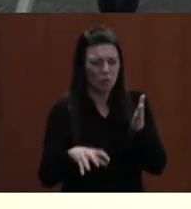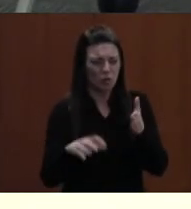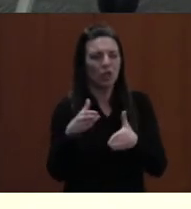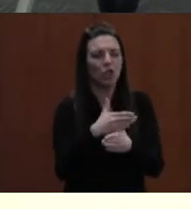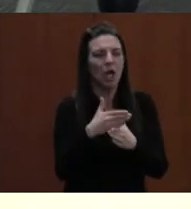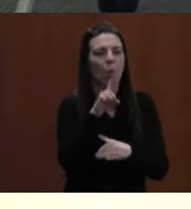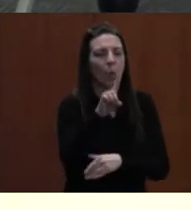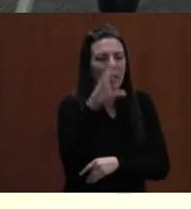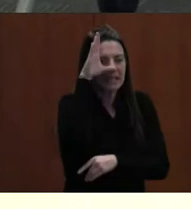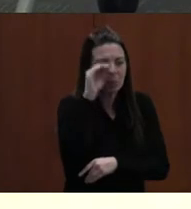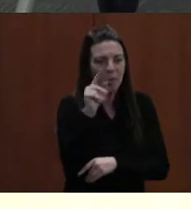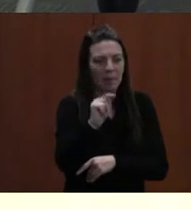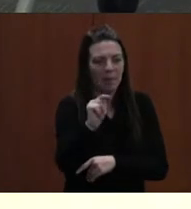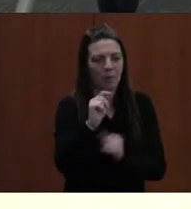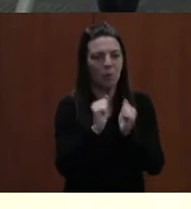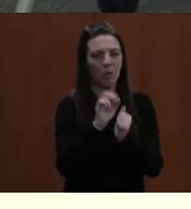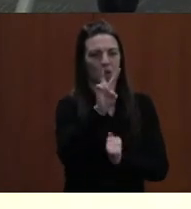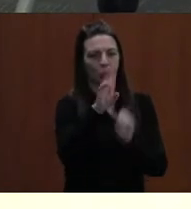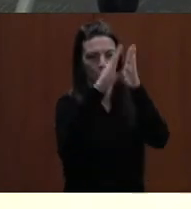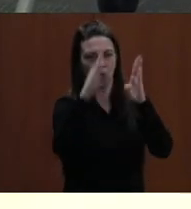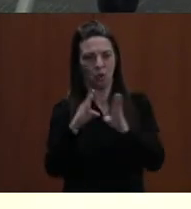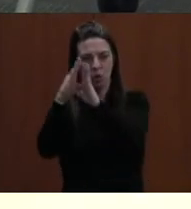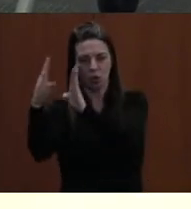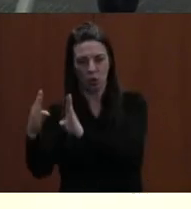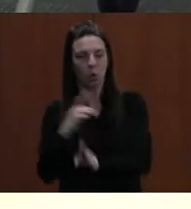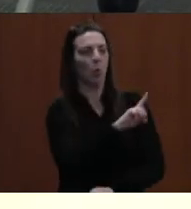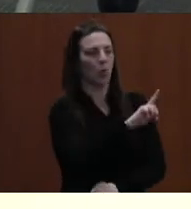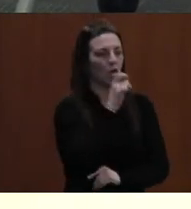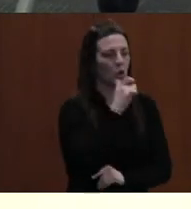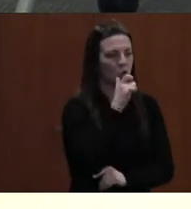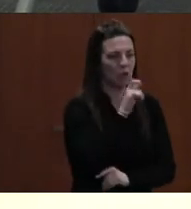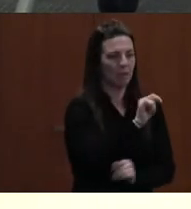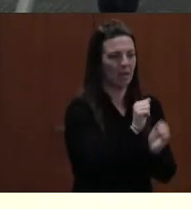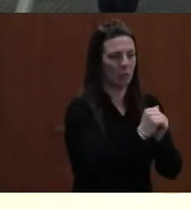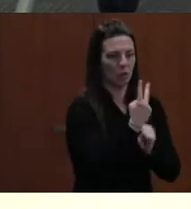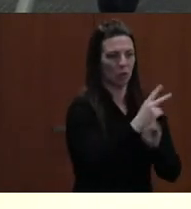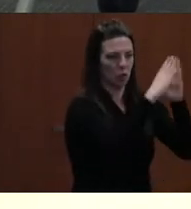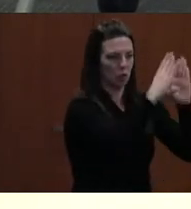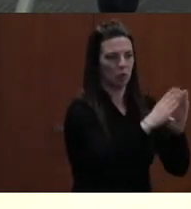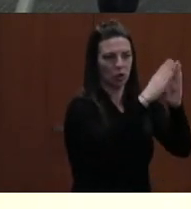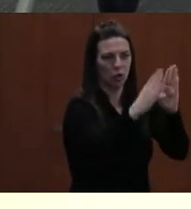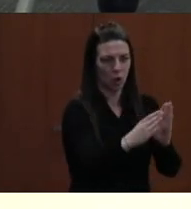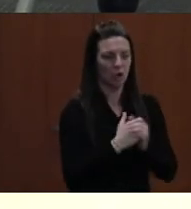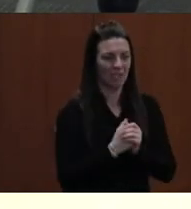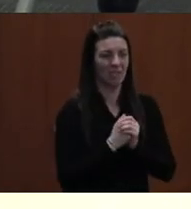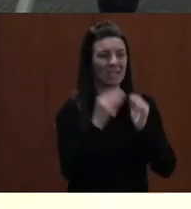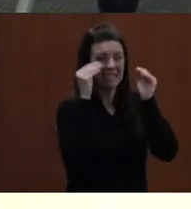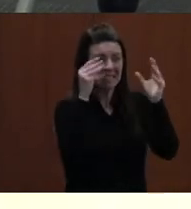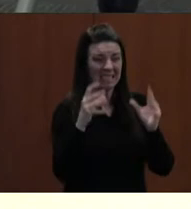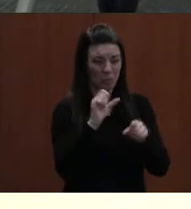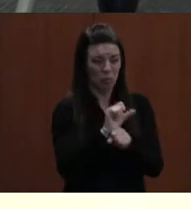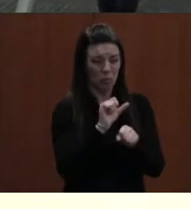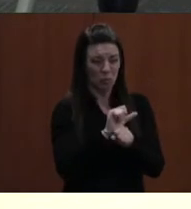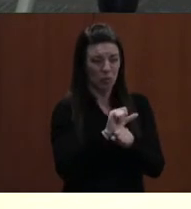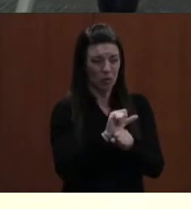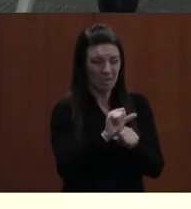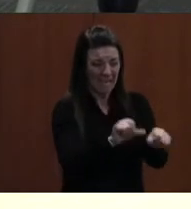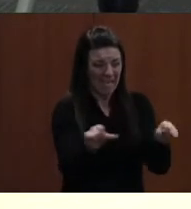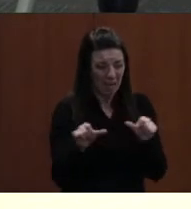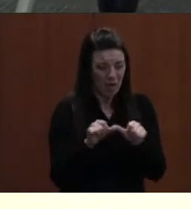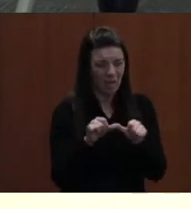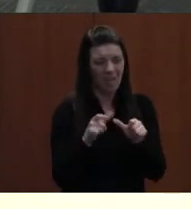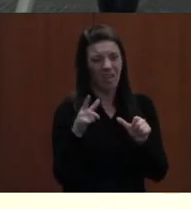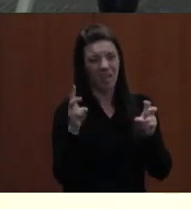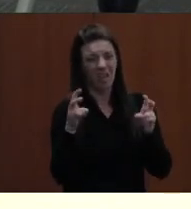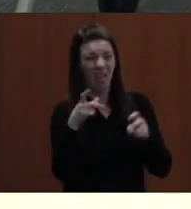with two stalls and one girls' bathroom with two stalls. And the teacher workroom slash lunchroom is on the stage in the gym